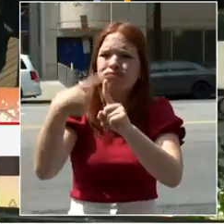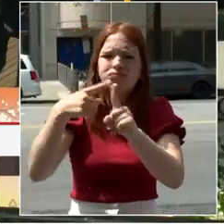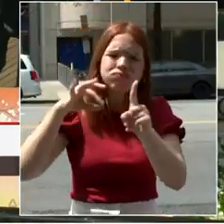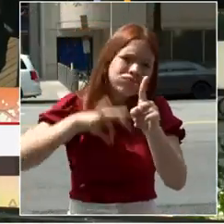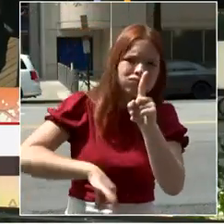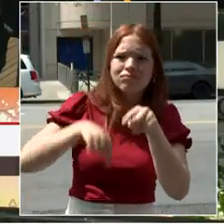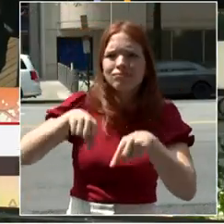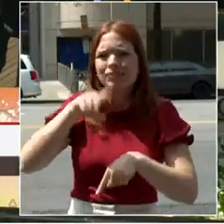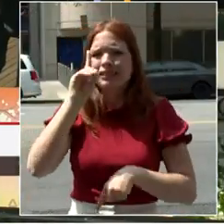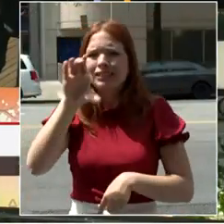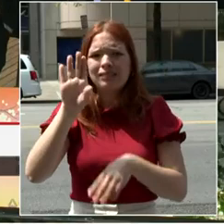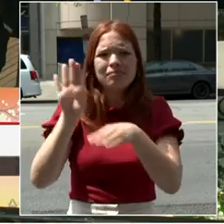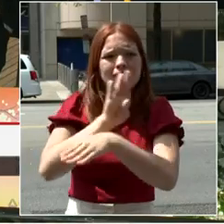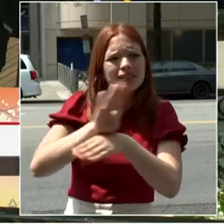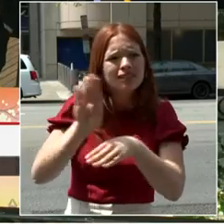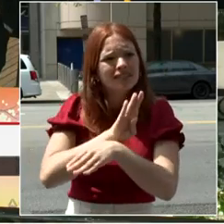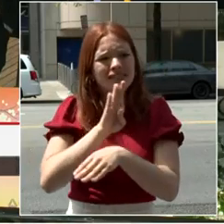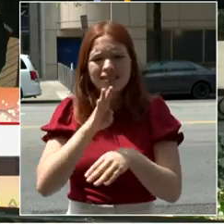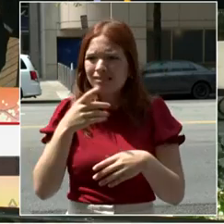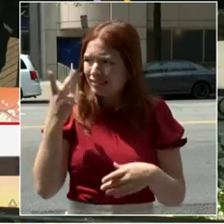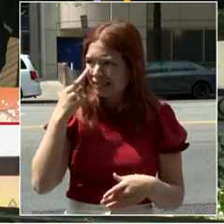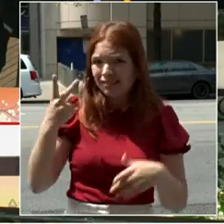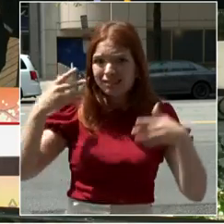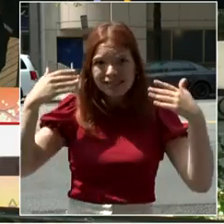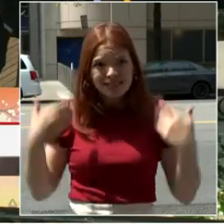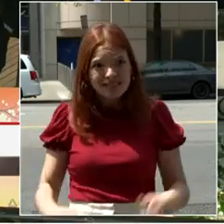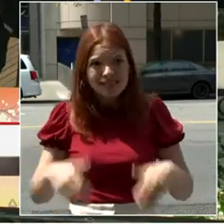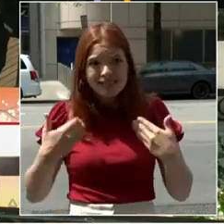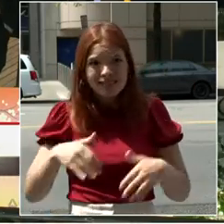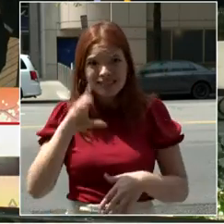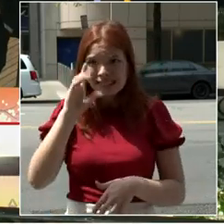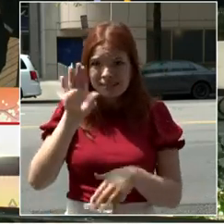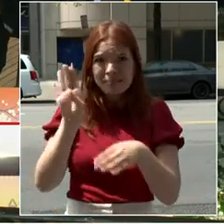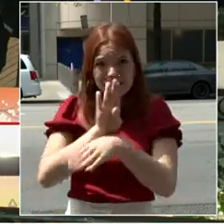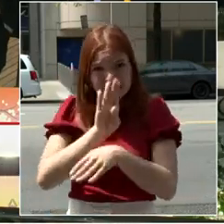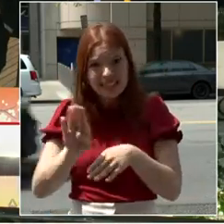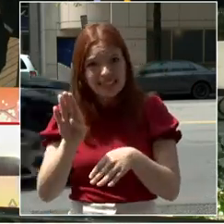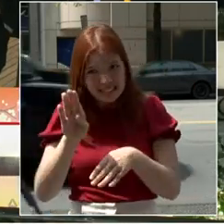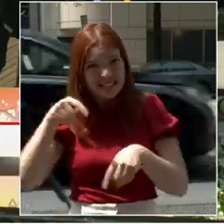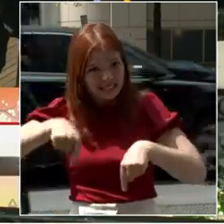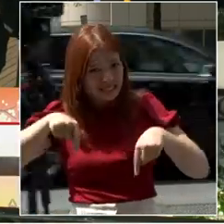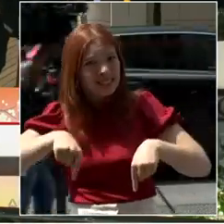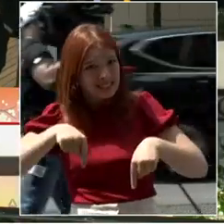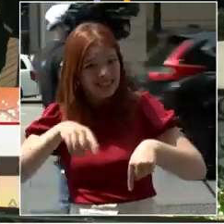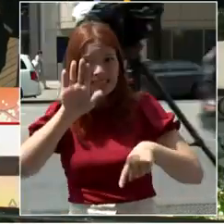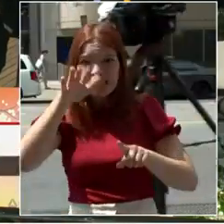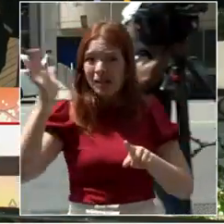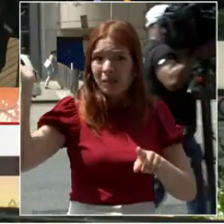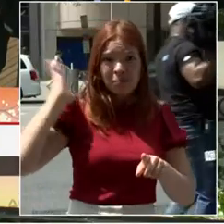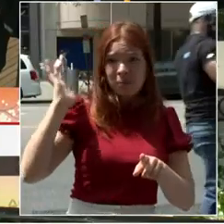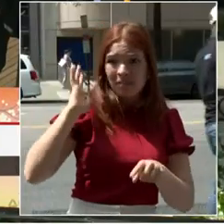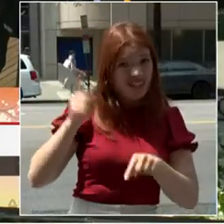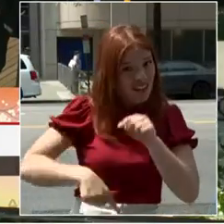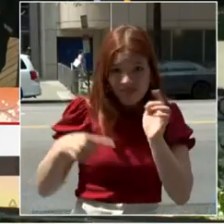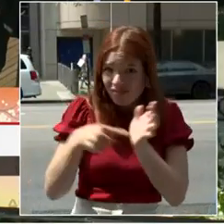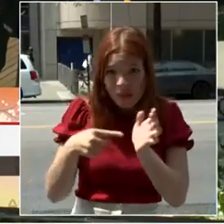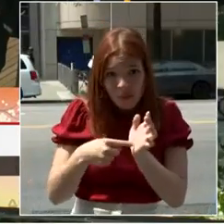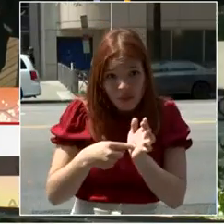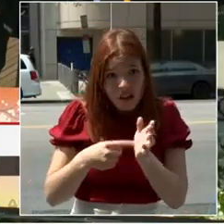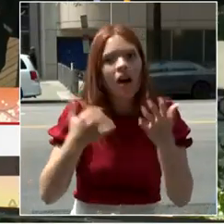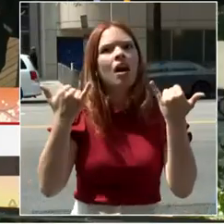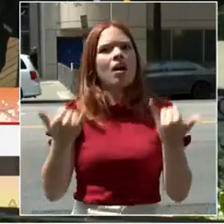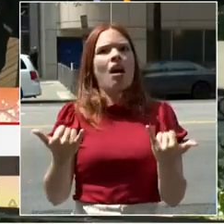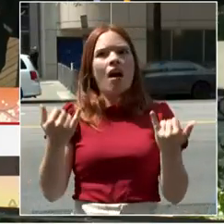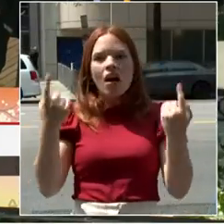see opportunities where they didn't see or they couldn't afford opportunities before to bring